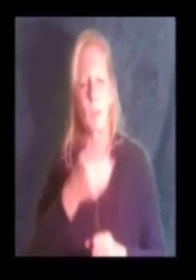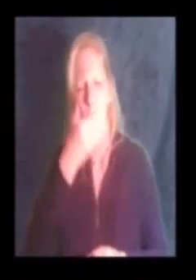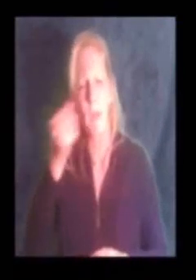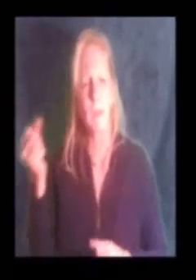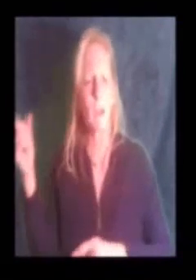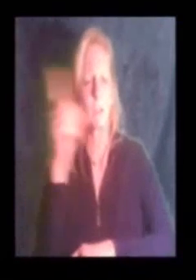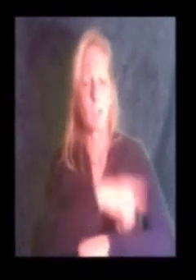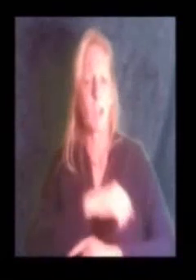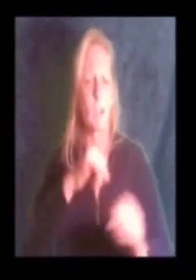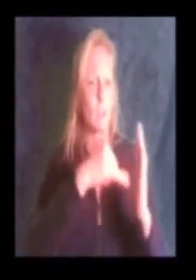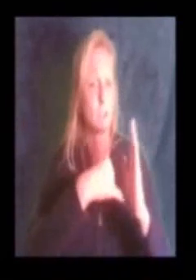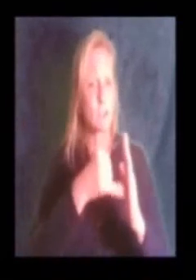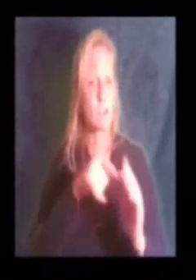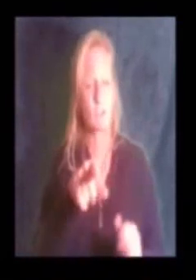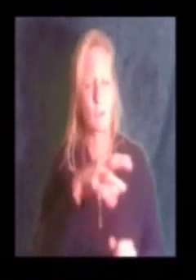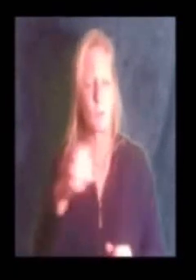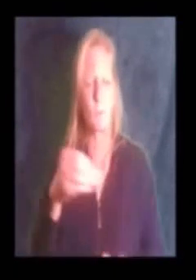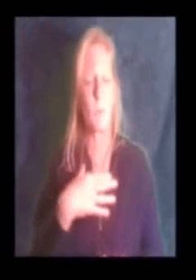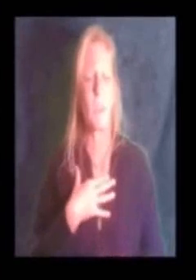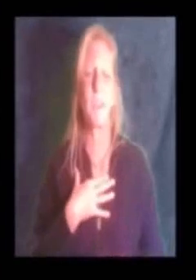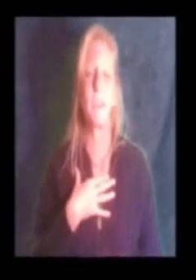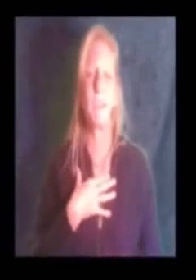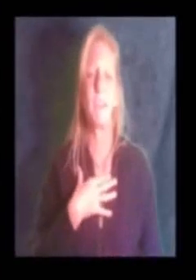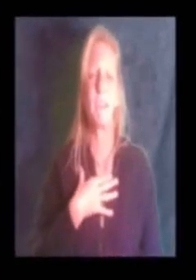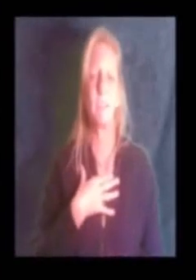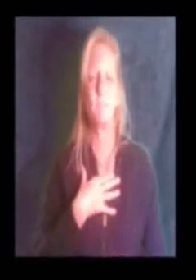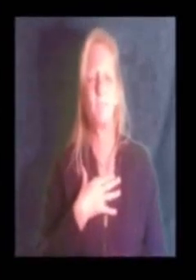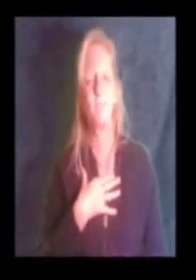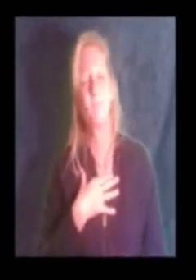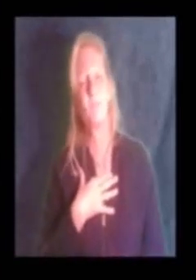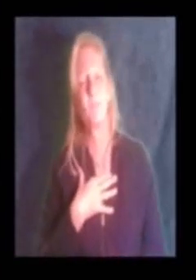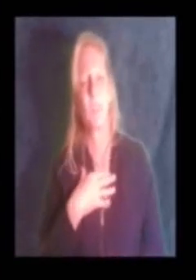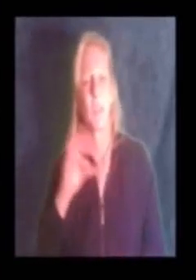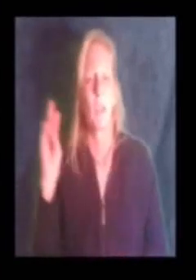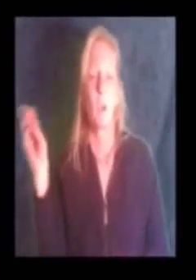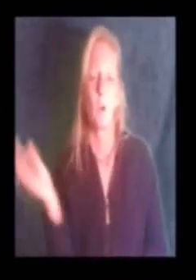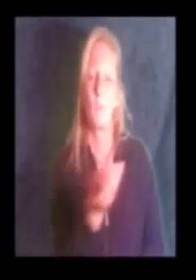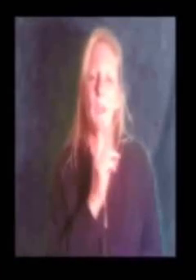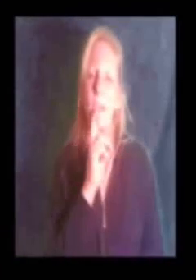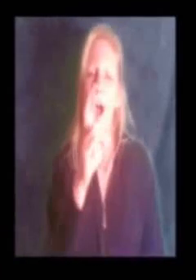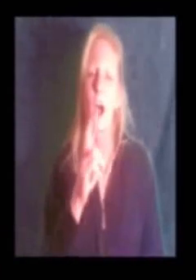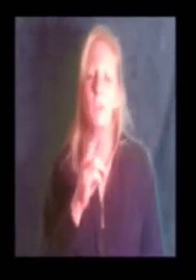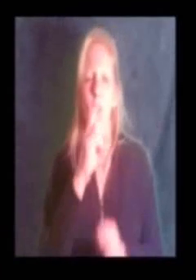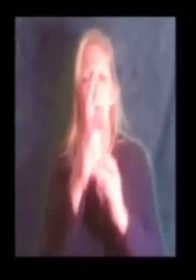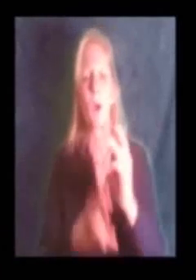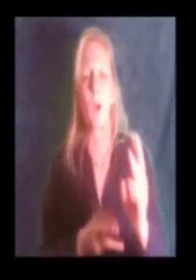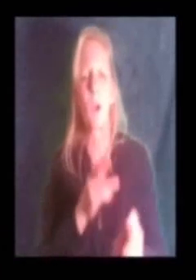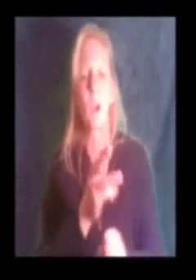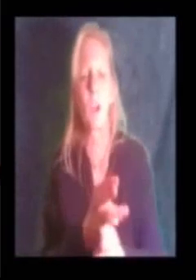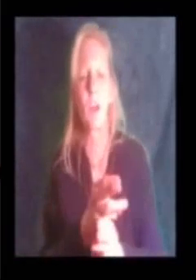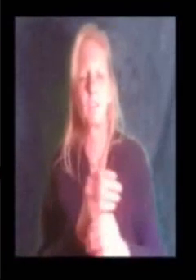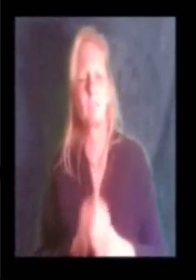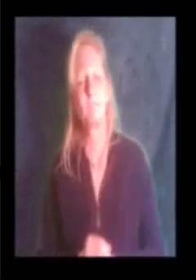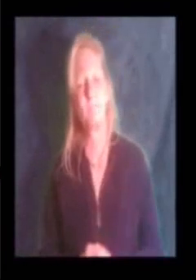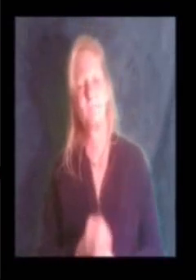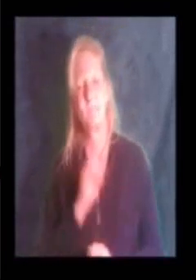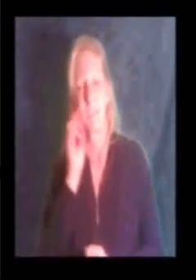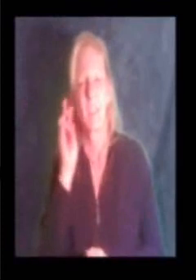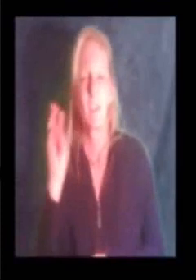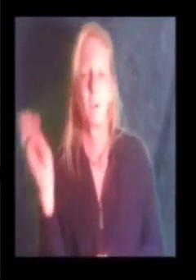we'll make a better day, just you and me We are the world,